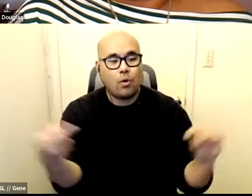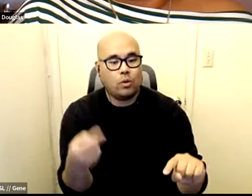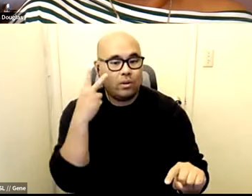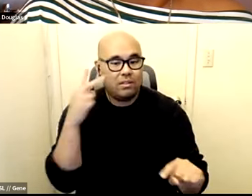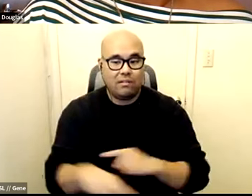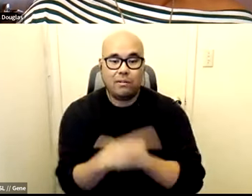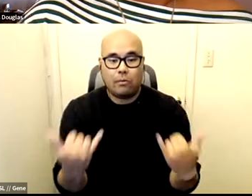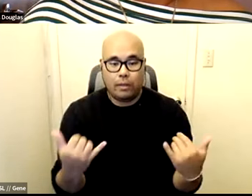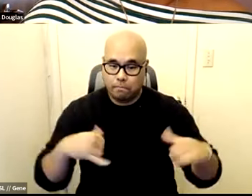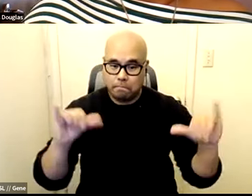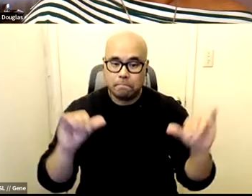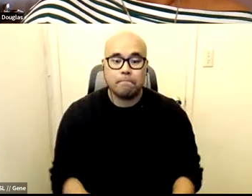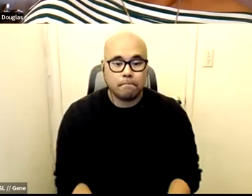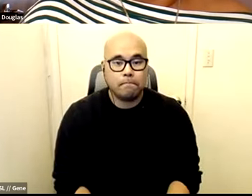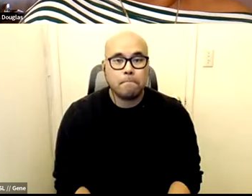today.